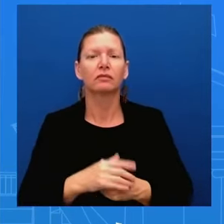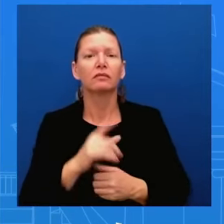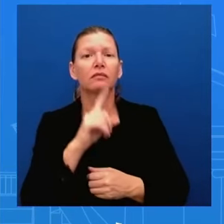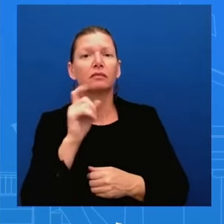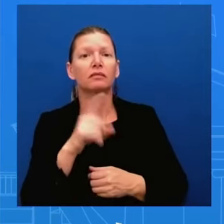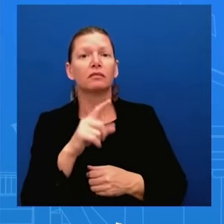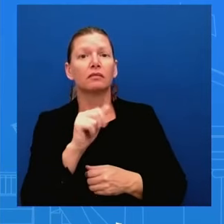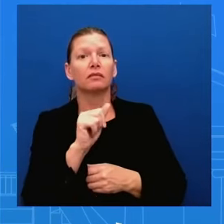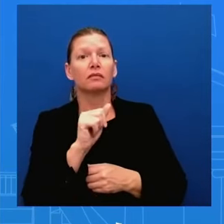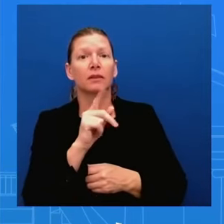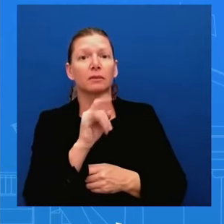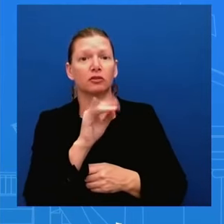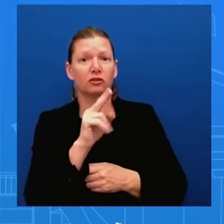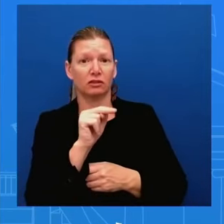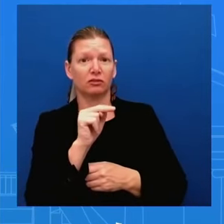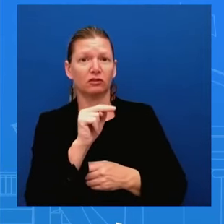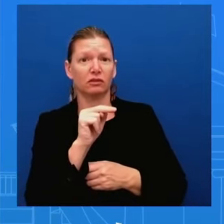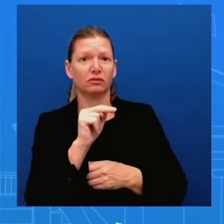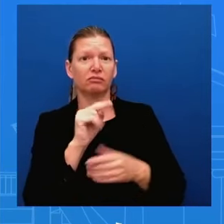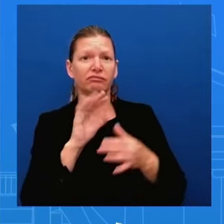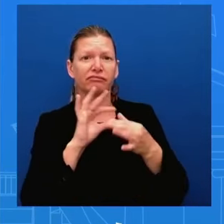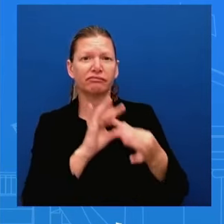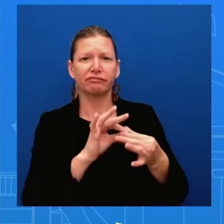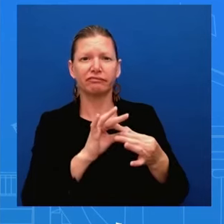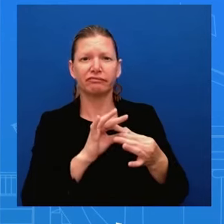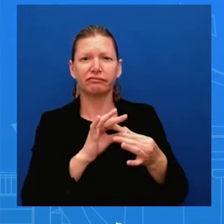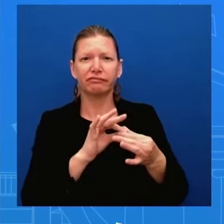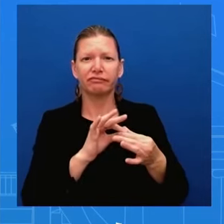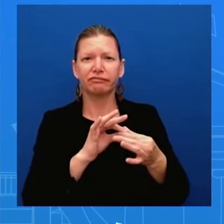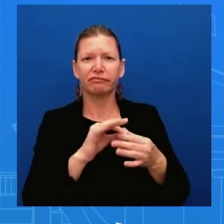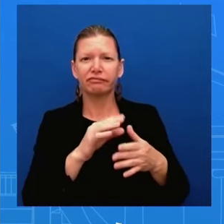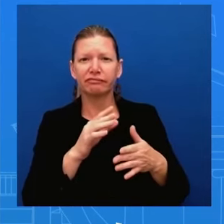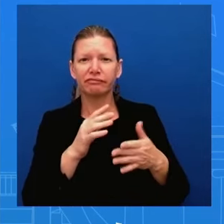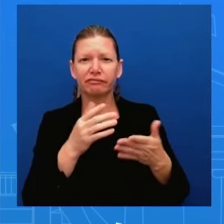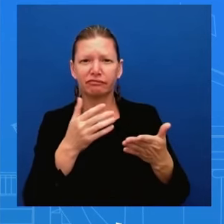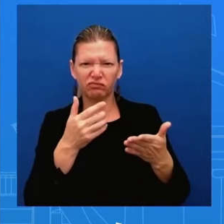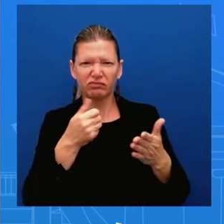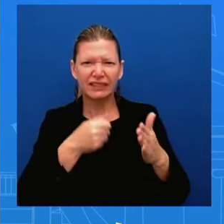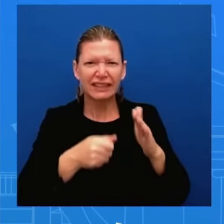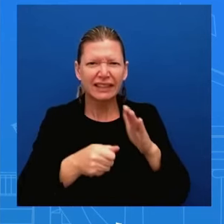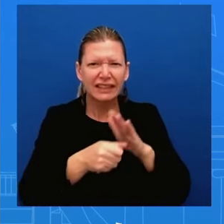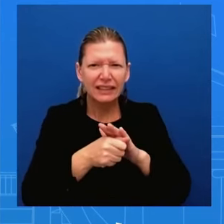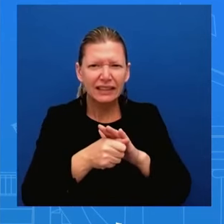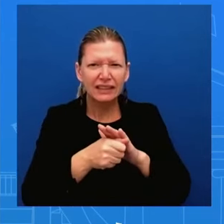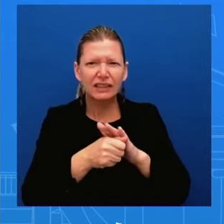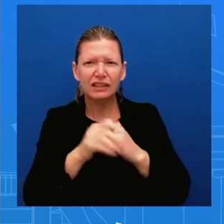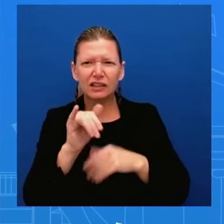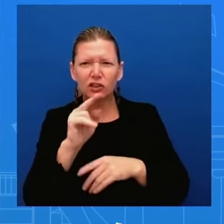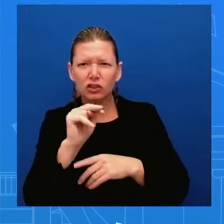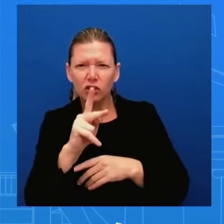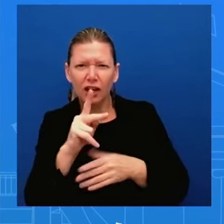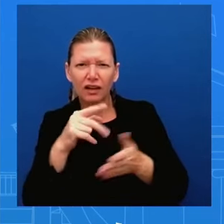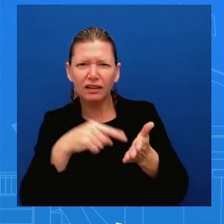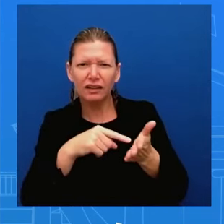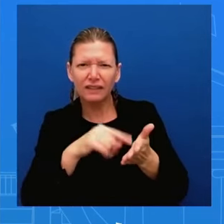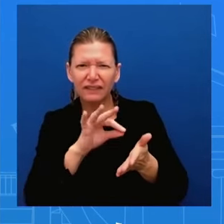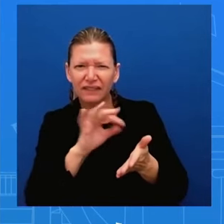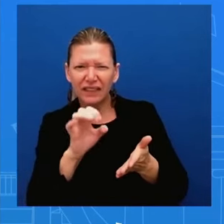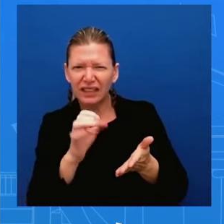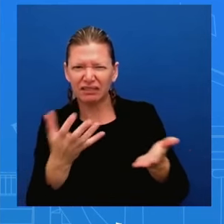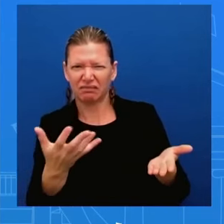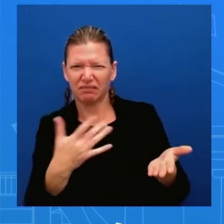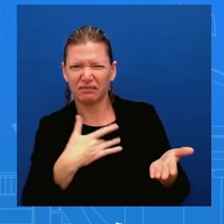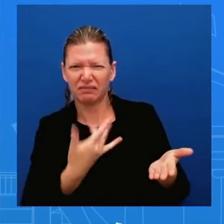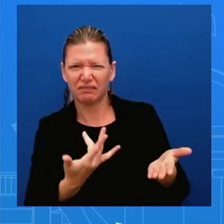to be really mindful it's a litigation don't want to speak to the litigation i'm speaking more broadly um and so what i can say it's a win for consumers